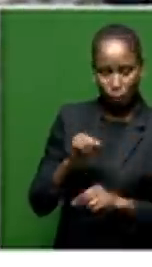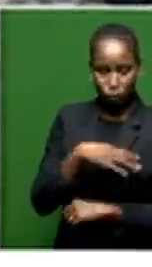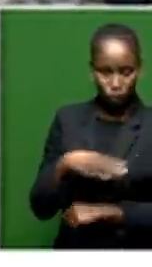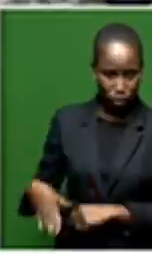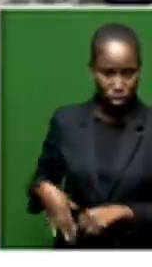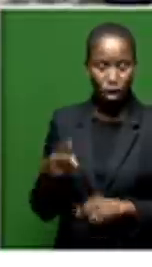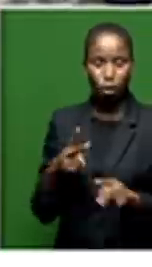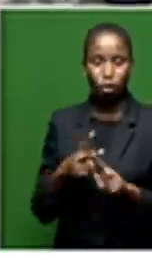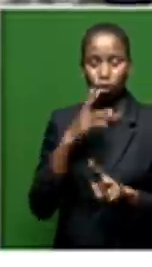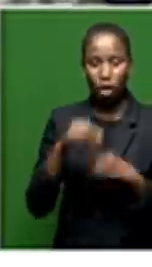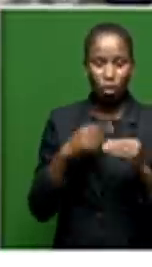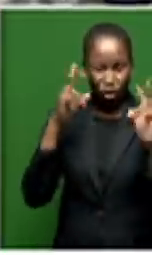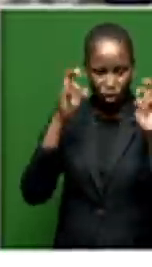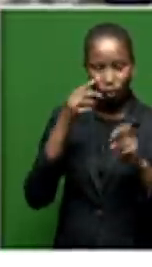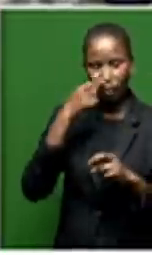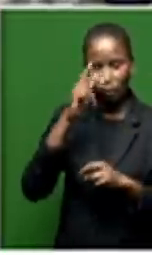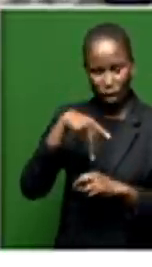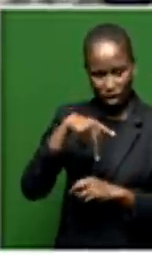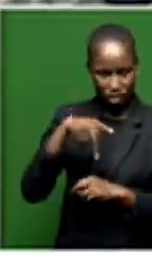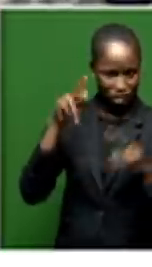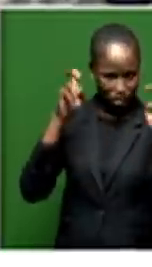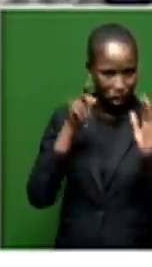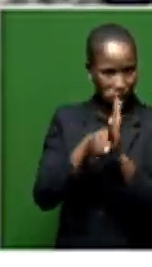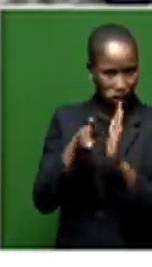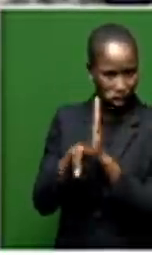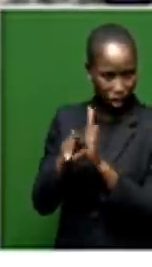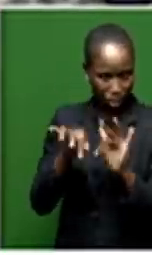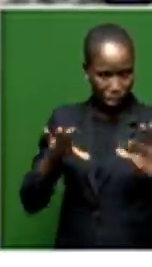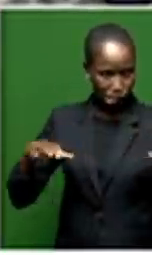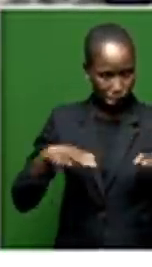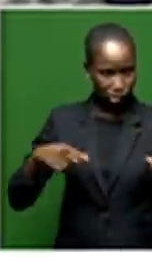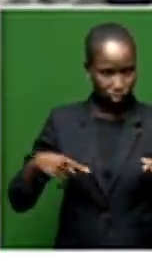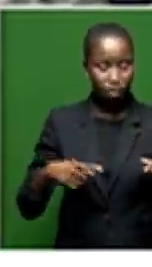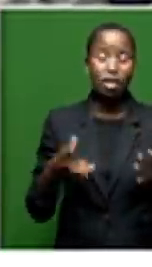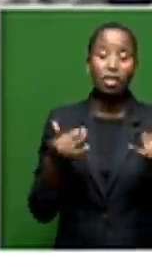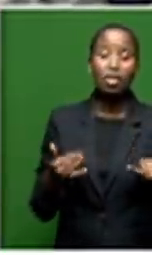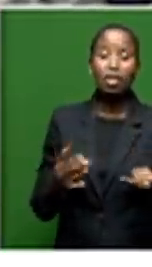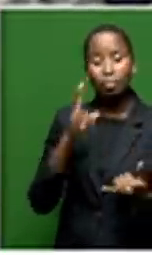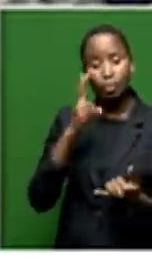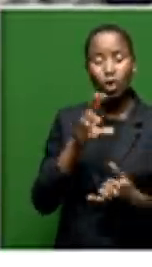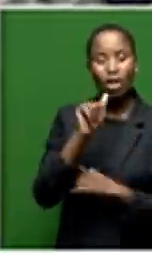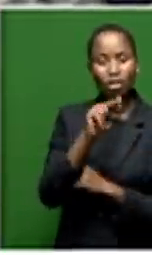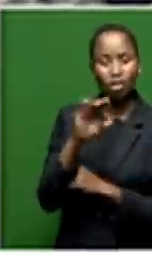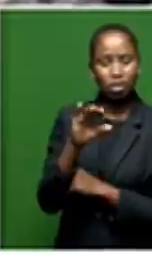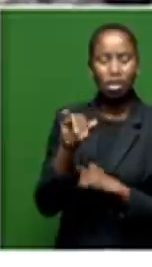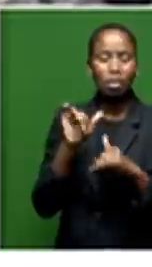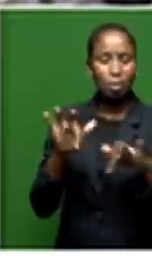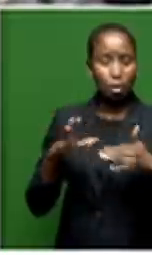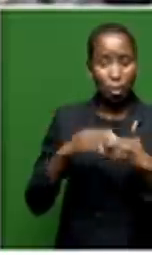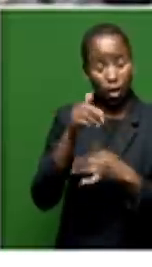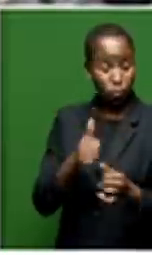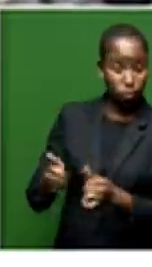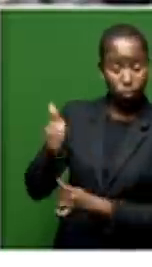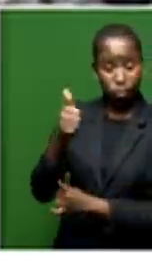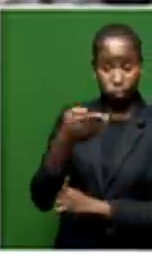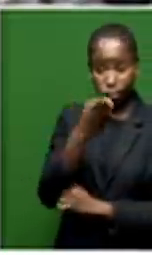also against the Phoenix Massacre, and that the political register of those high-profile ANC members who are leading the party who may